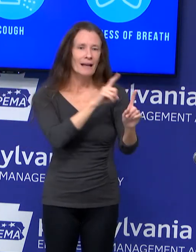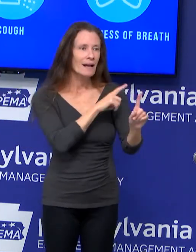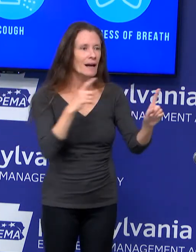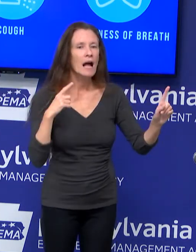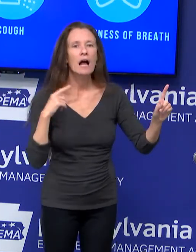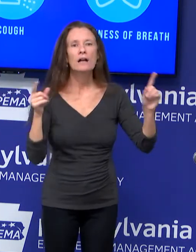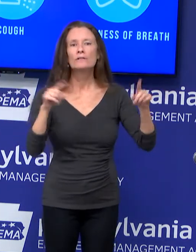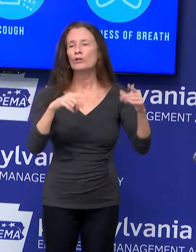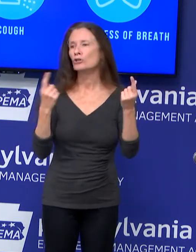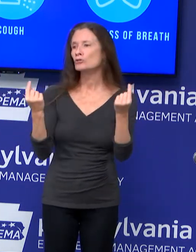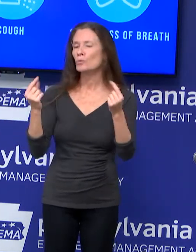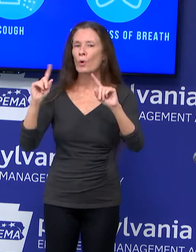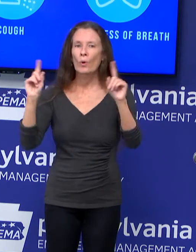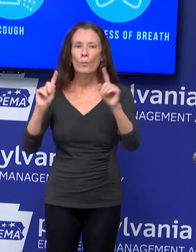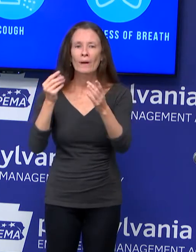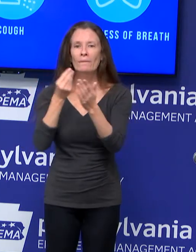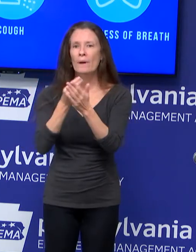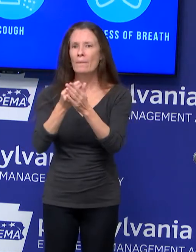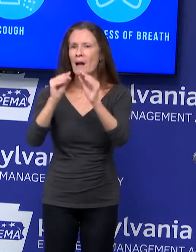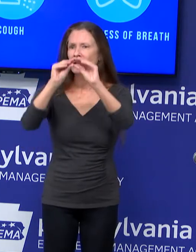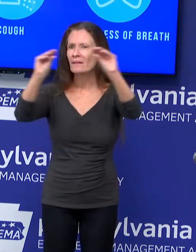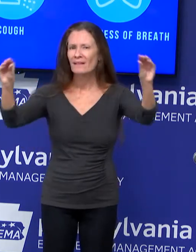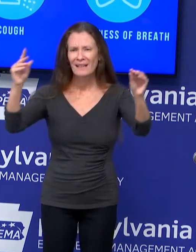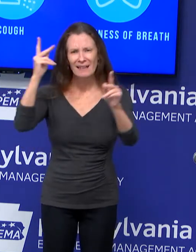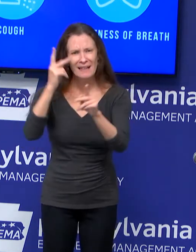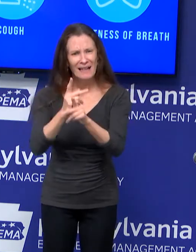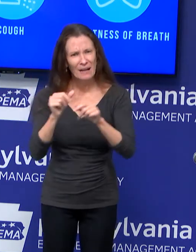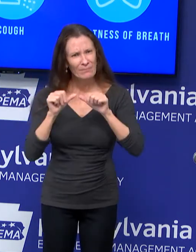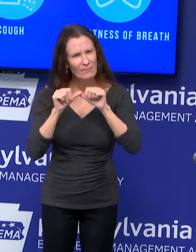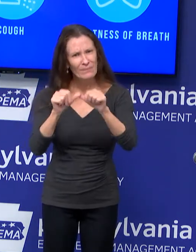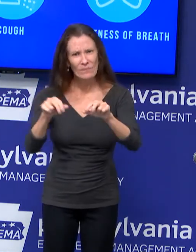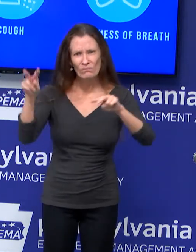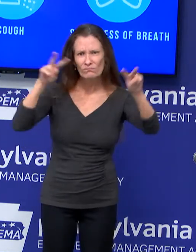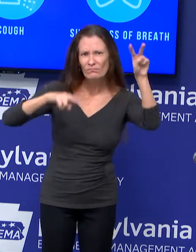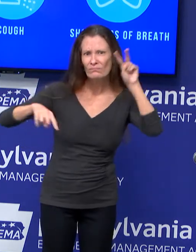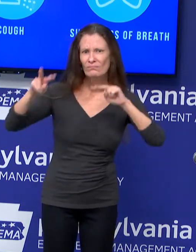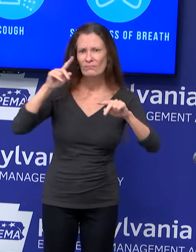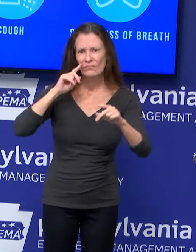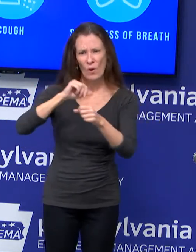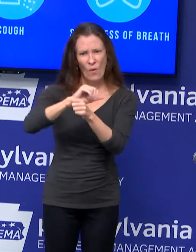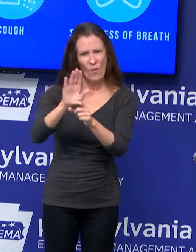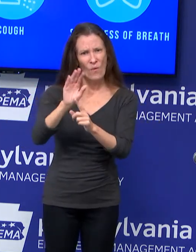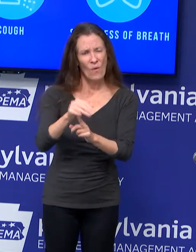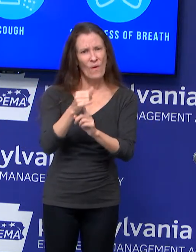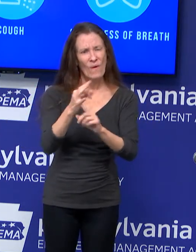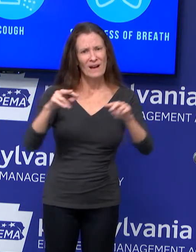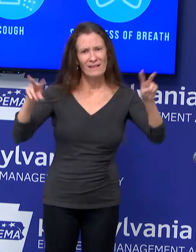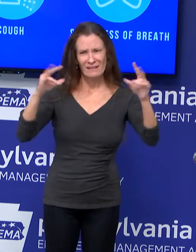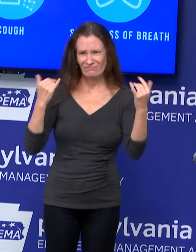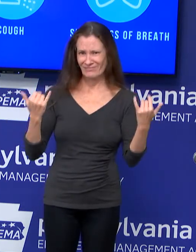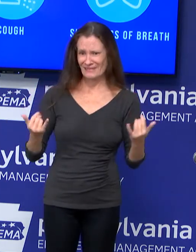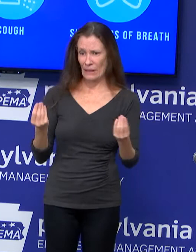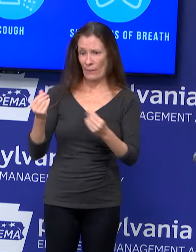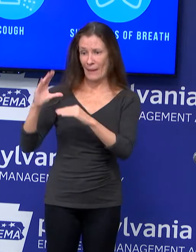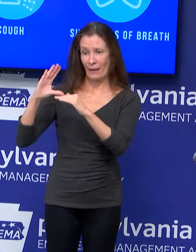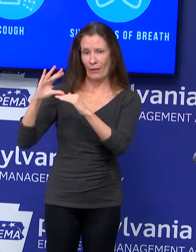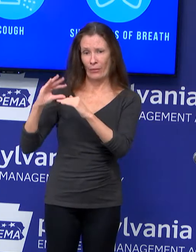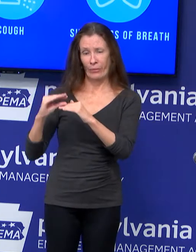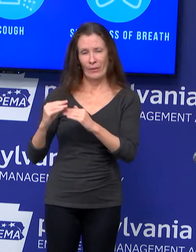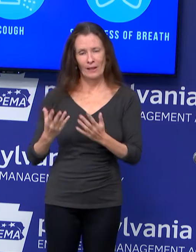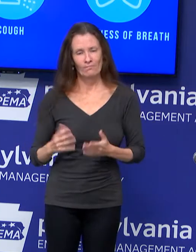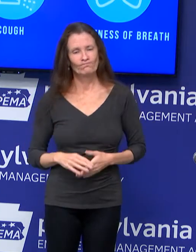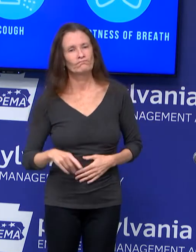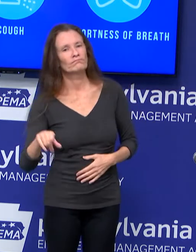continue that program because that's how we're going to protect those facilities. Yes? Dr. Levine, I'm referencing a recent